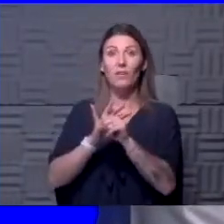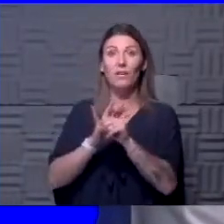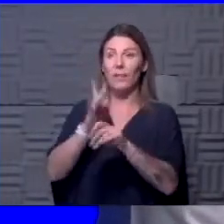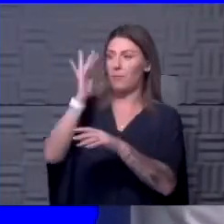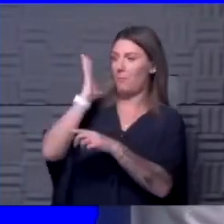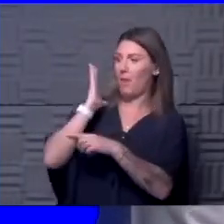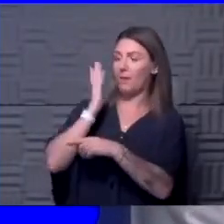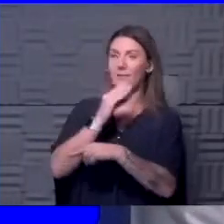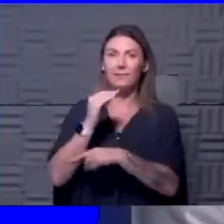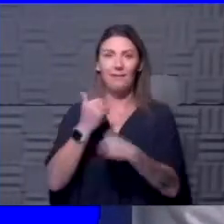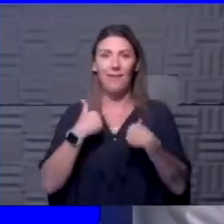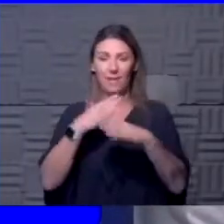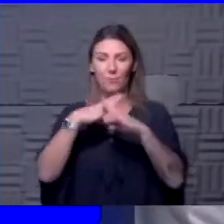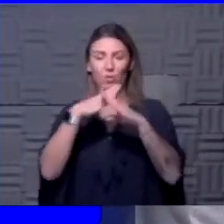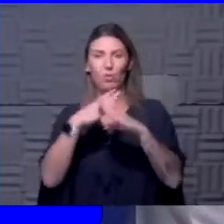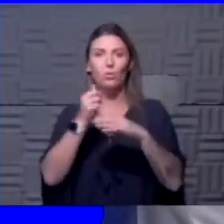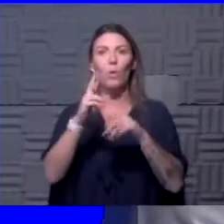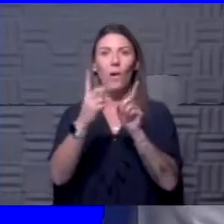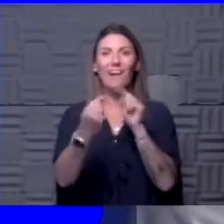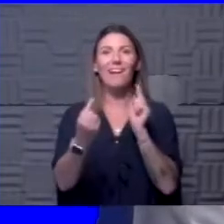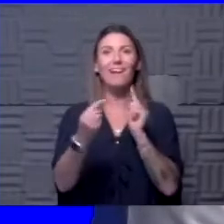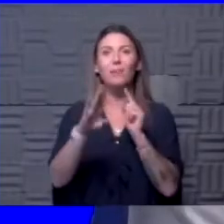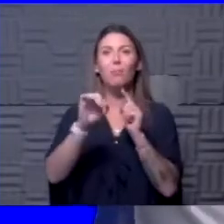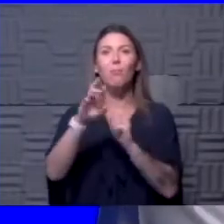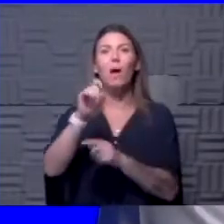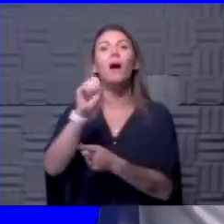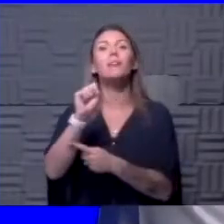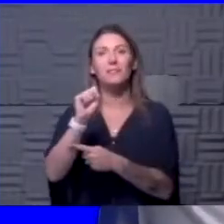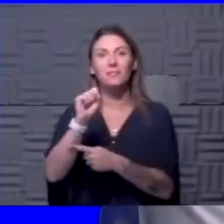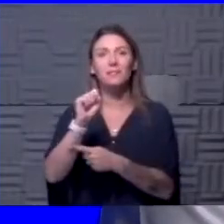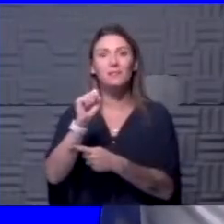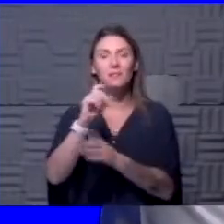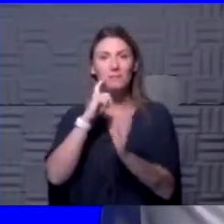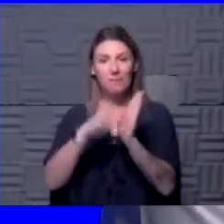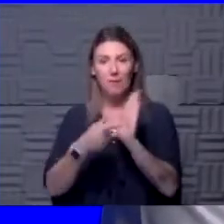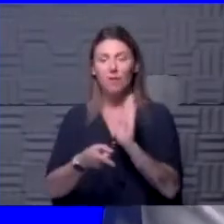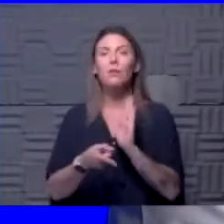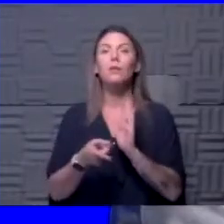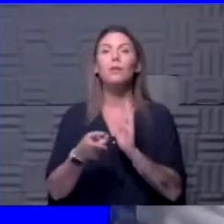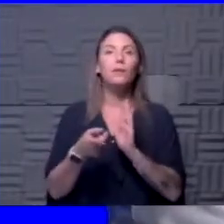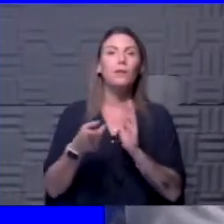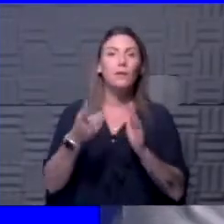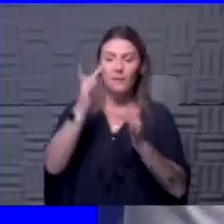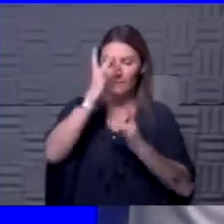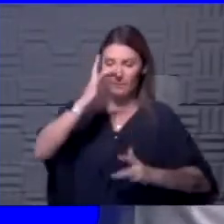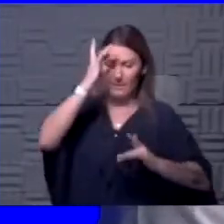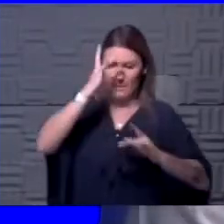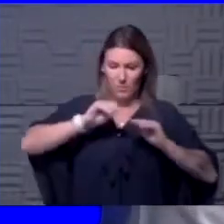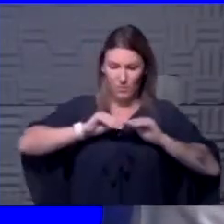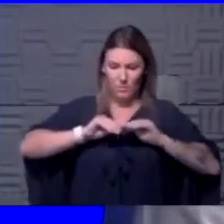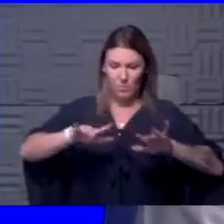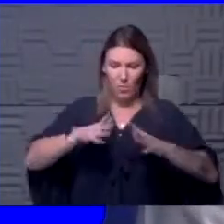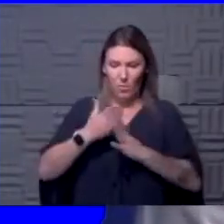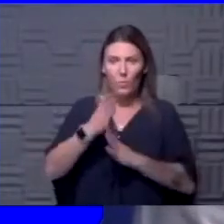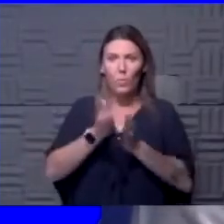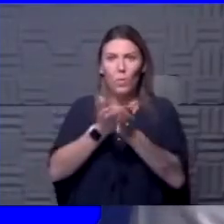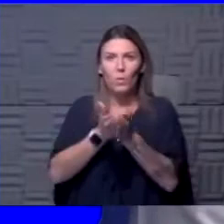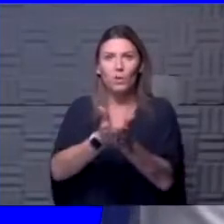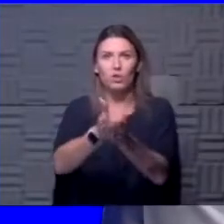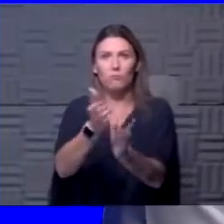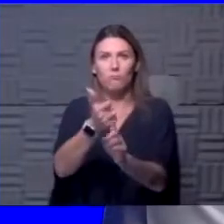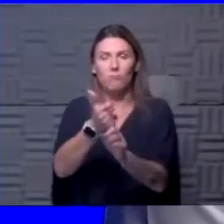the past and had immunity or had antibodies detectable. There was the, the disease was actually spread through the ship.